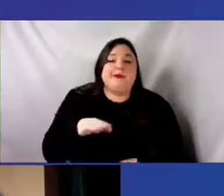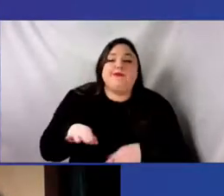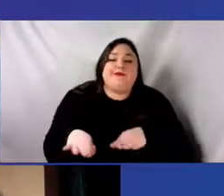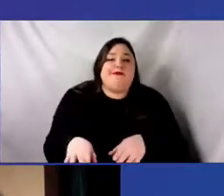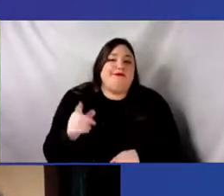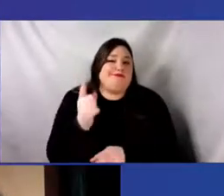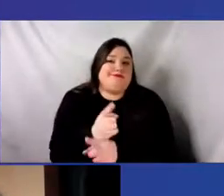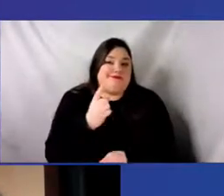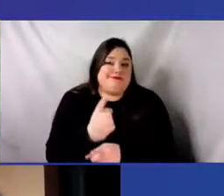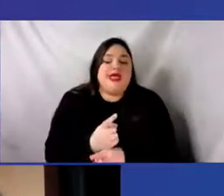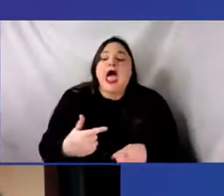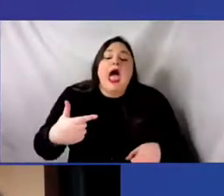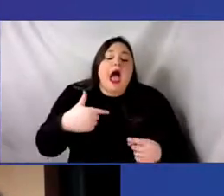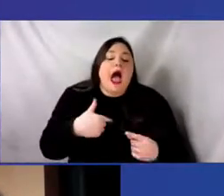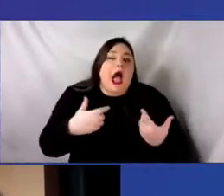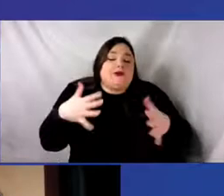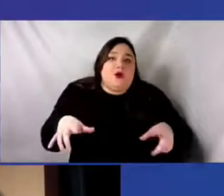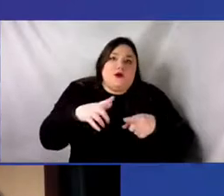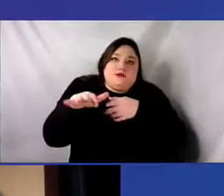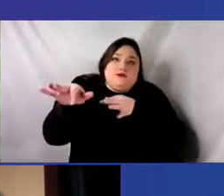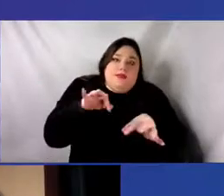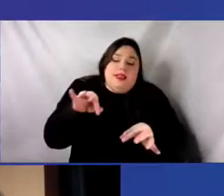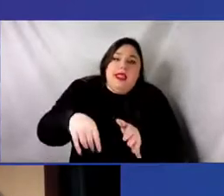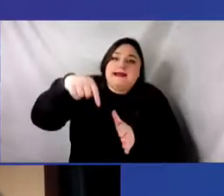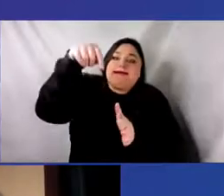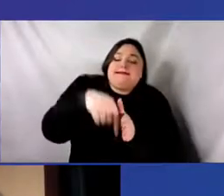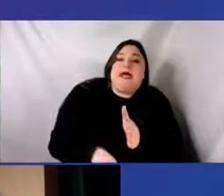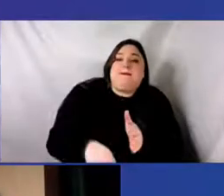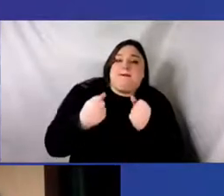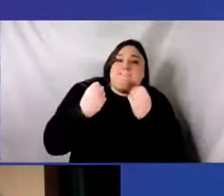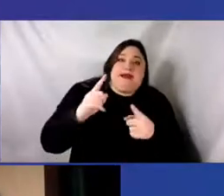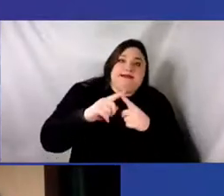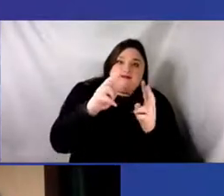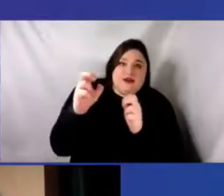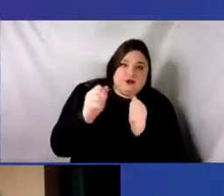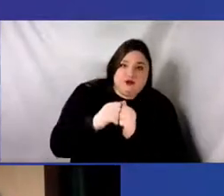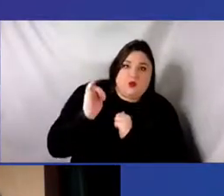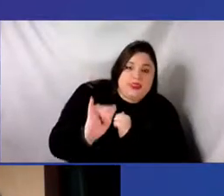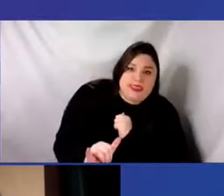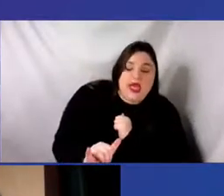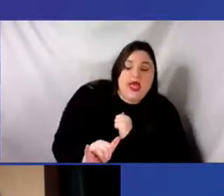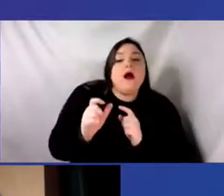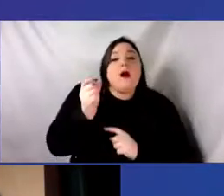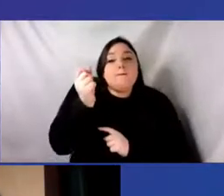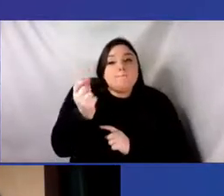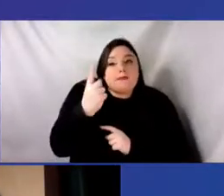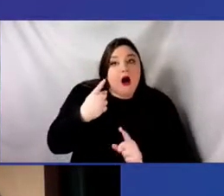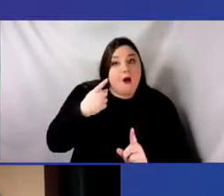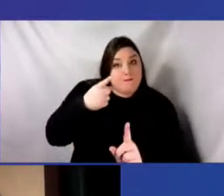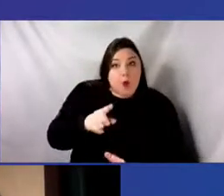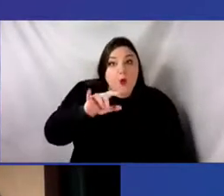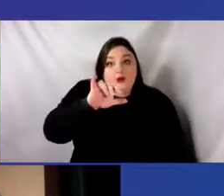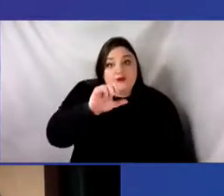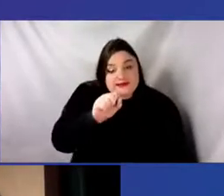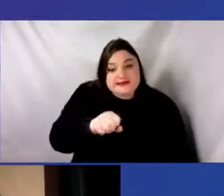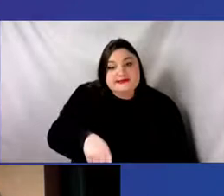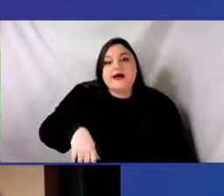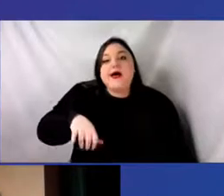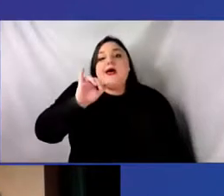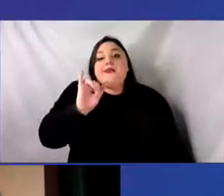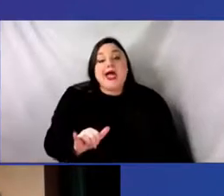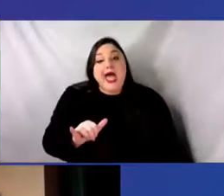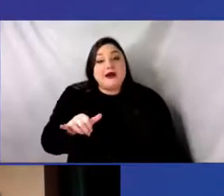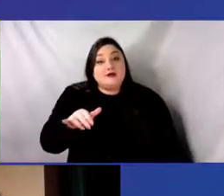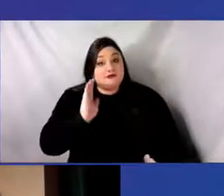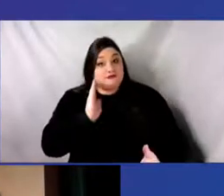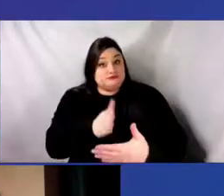now, I'm not going to go into all the different, different issues. But it led to us having the case eventually went